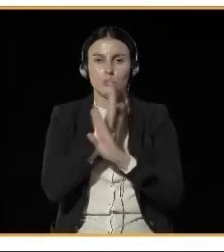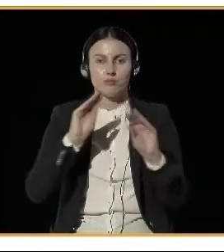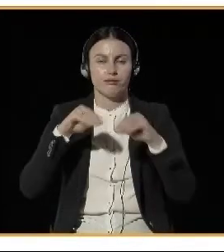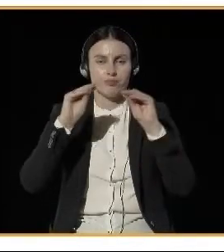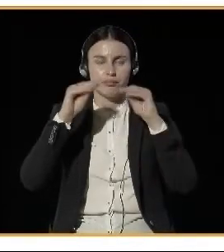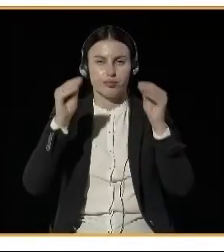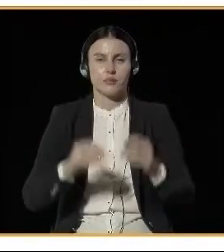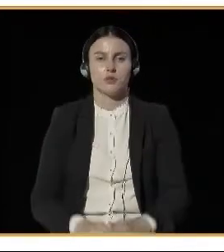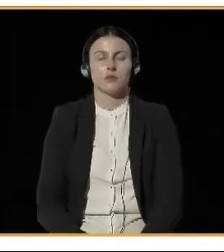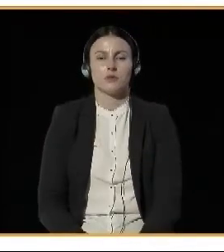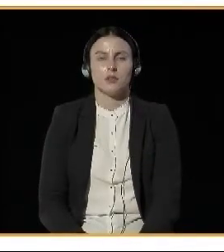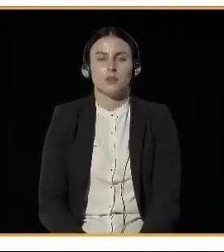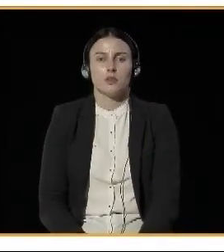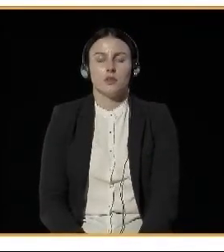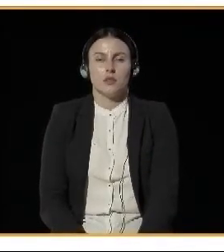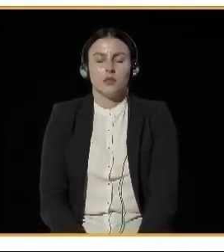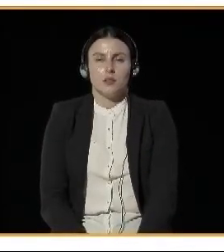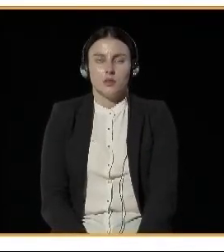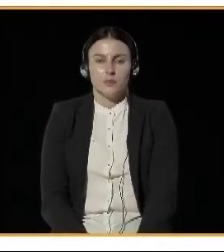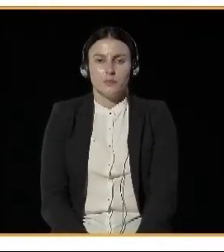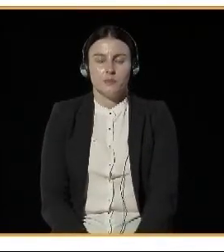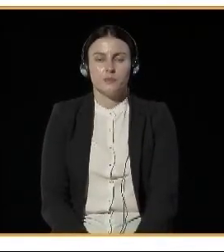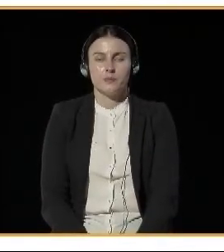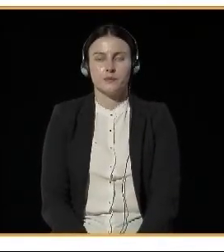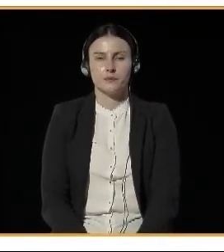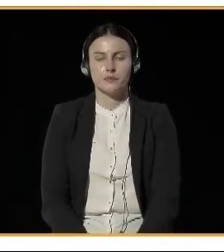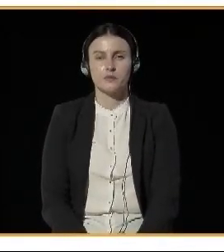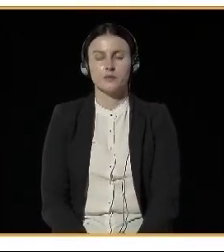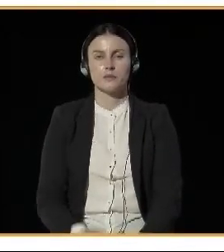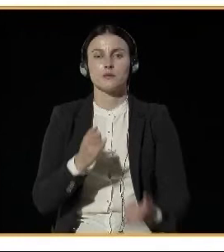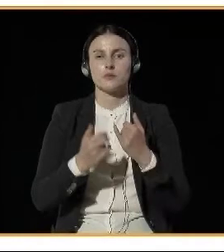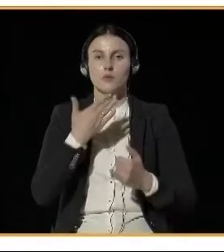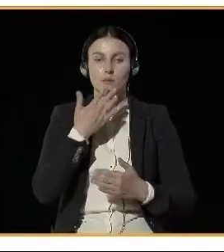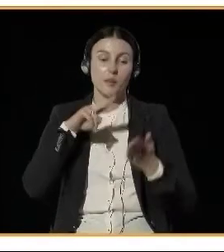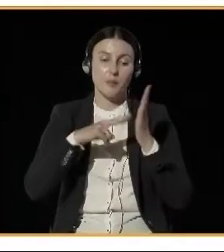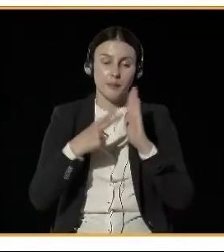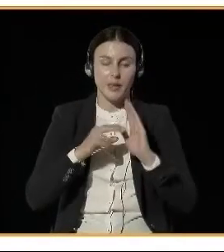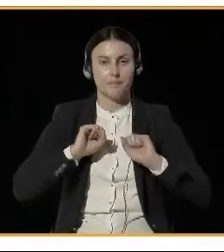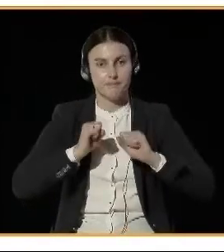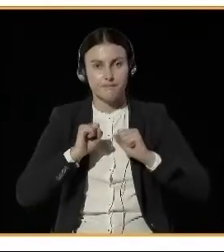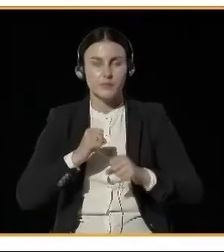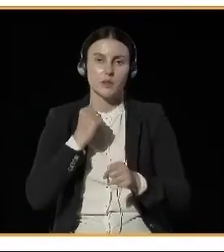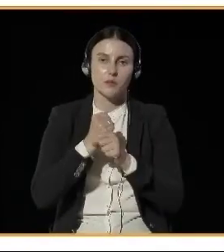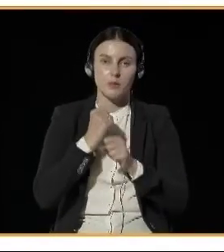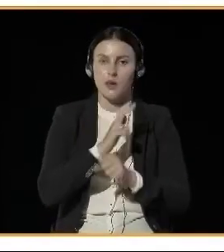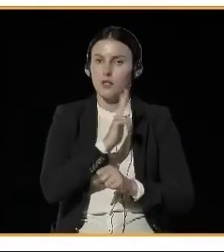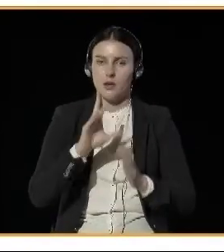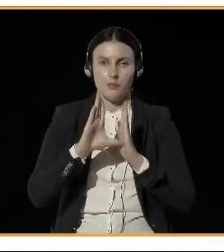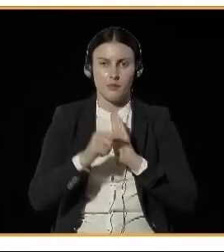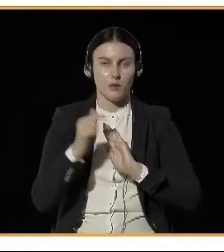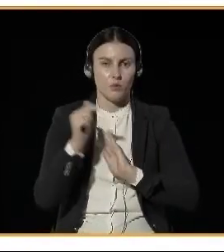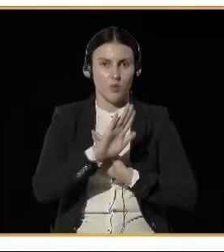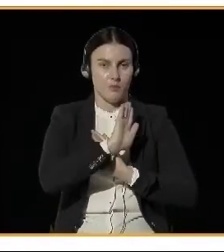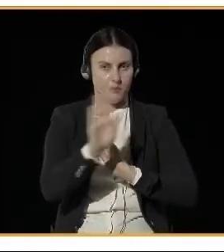We talked about the action plan that each city should prepare. First of all,